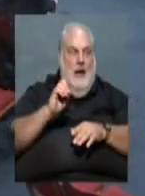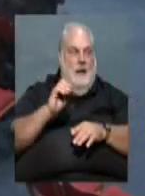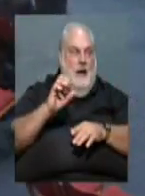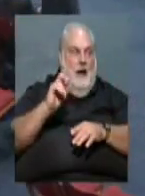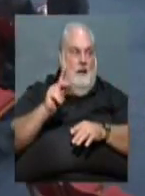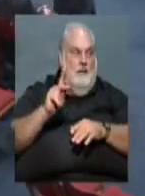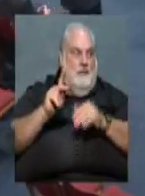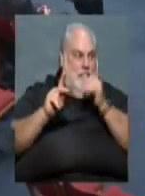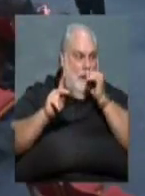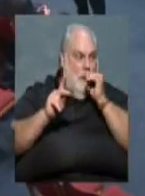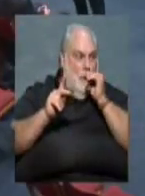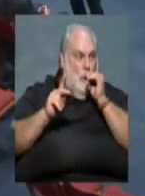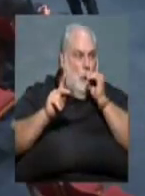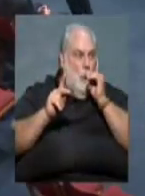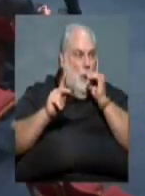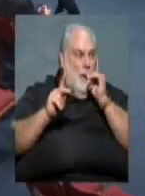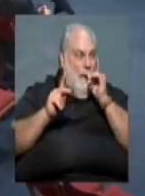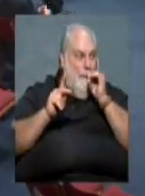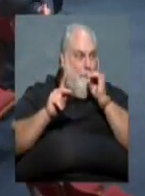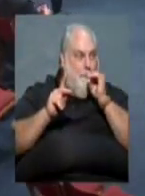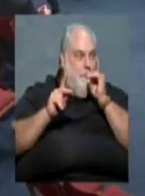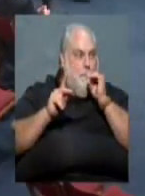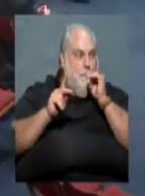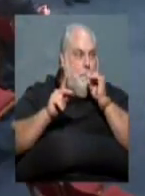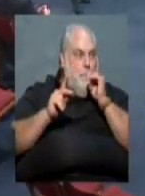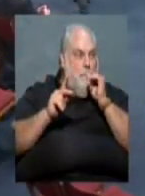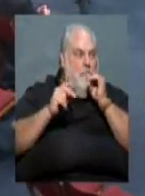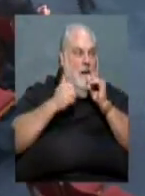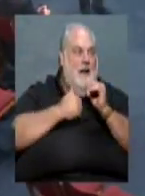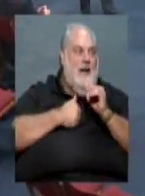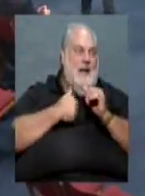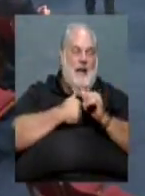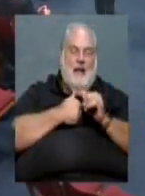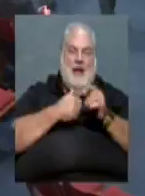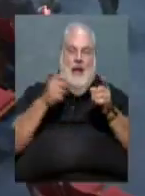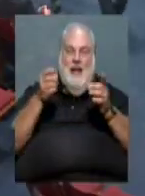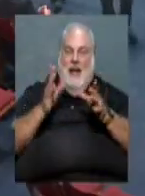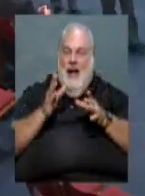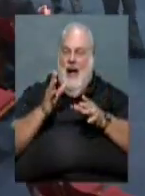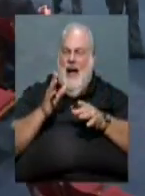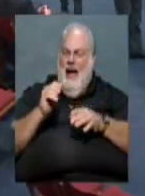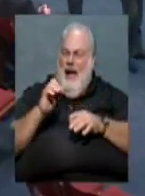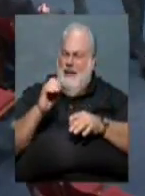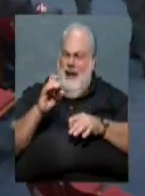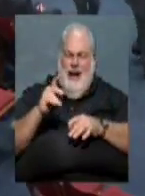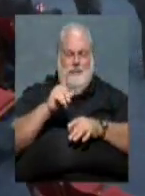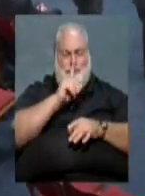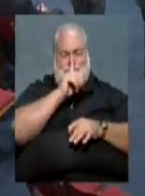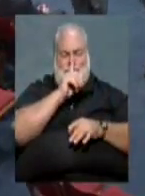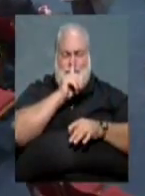What I say? Excuse me, Director Fortson. Did I say Antcock? I apologize.